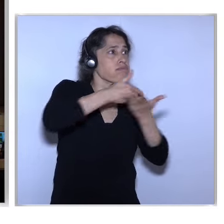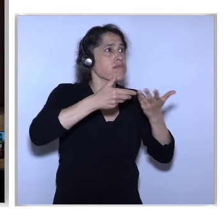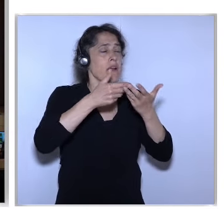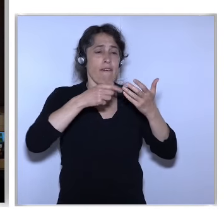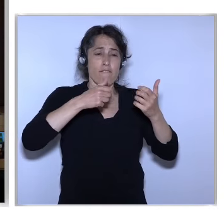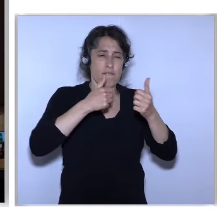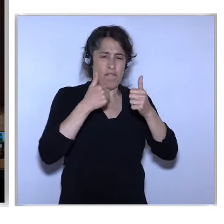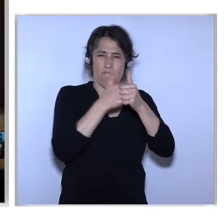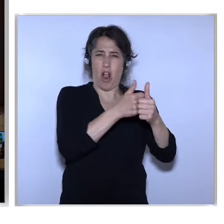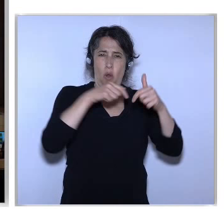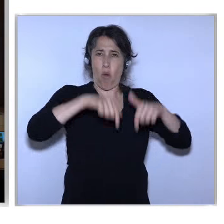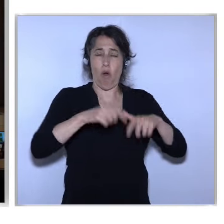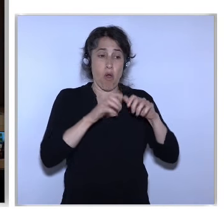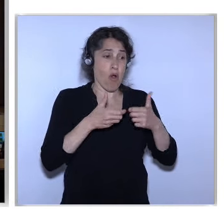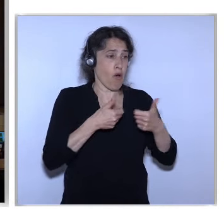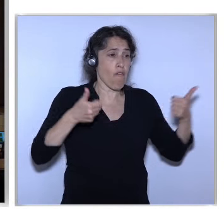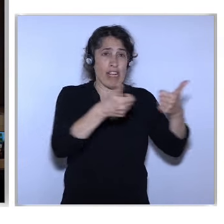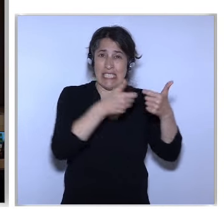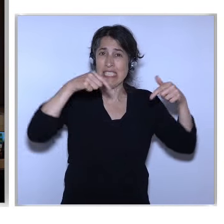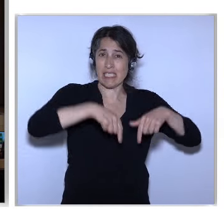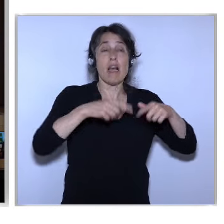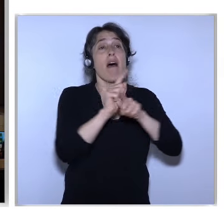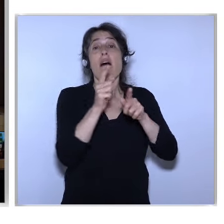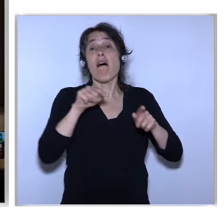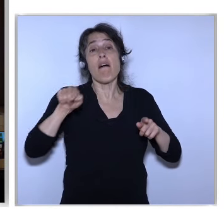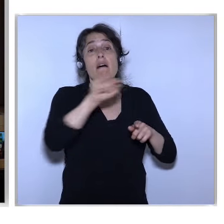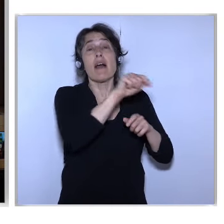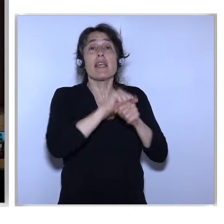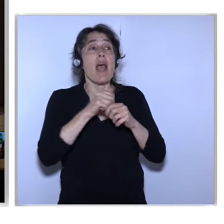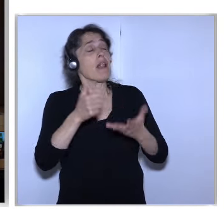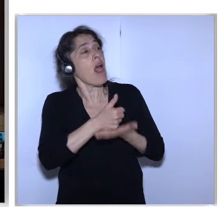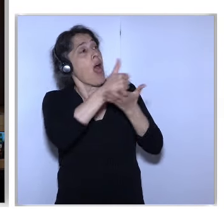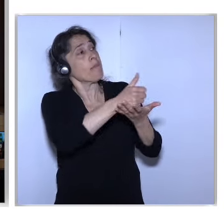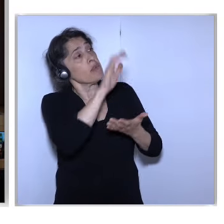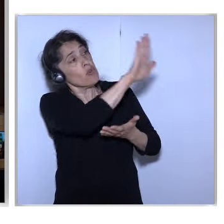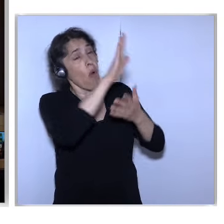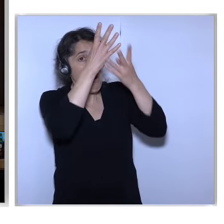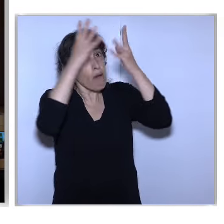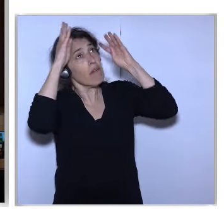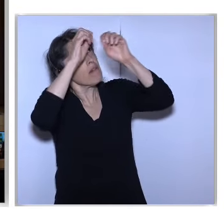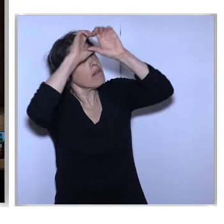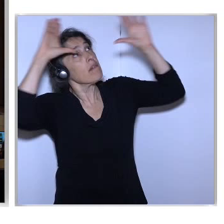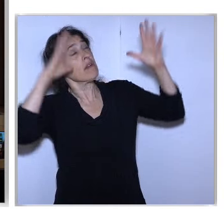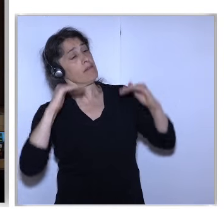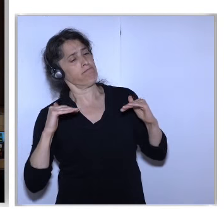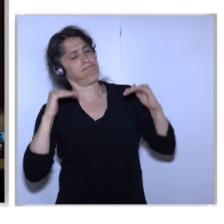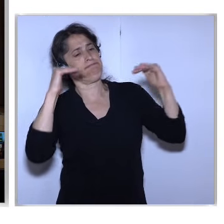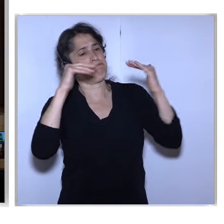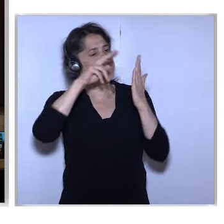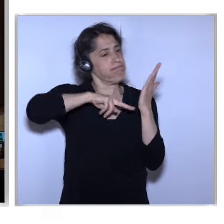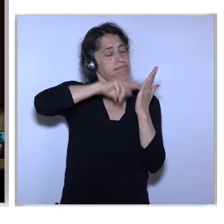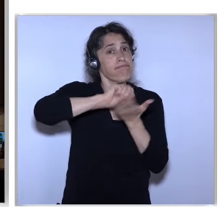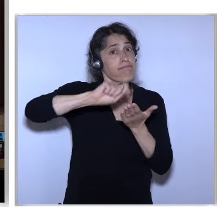In This Field What Can They Do To Make Your Vision Happen So Call To Action There What Can